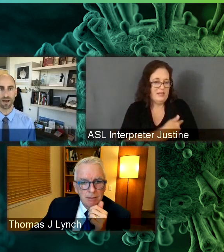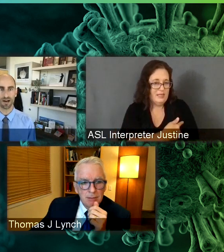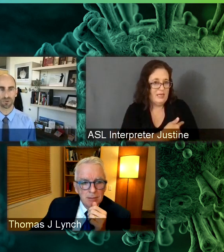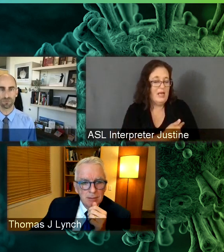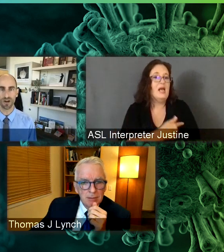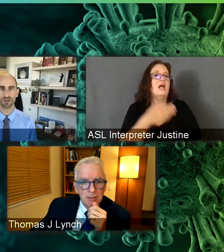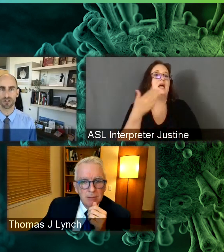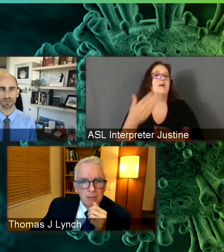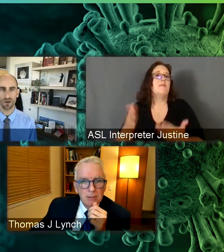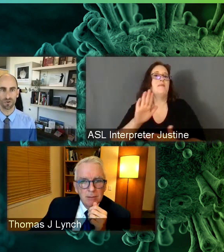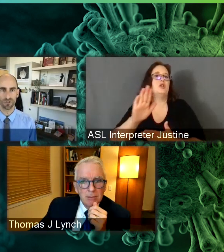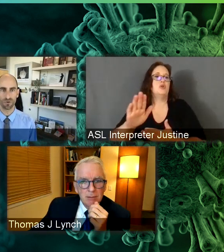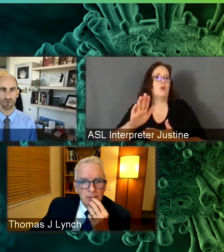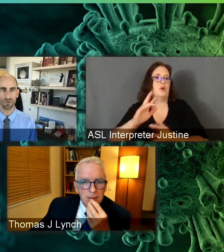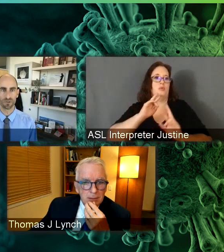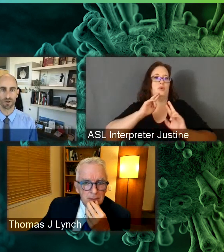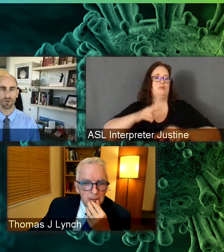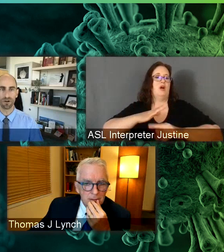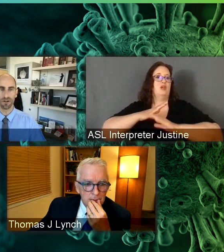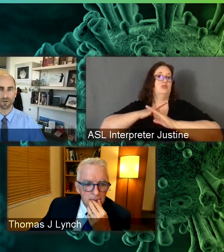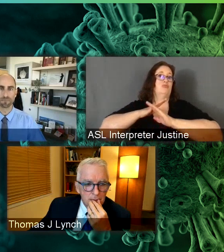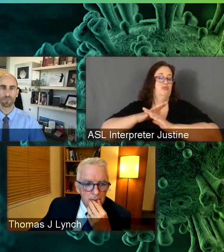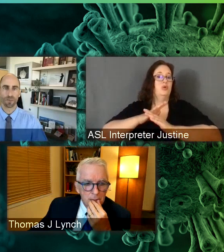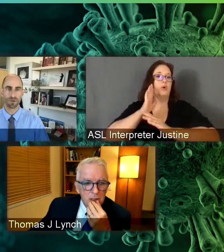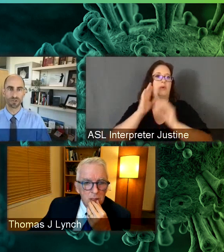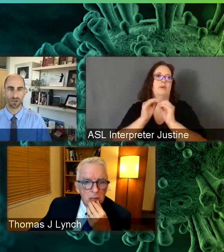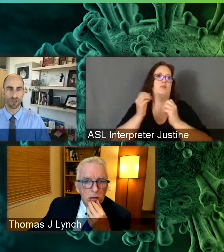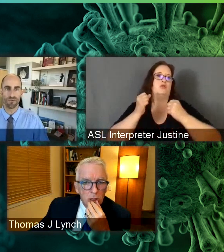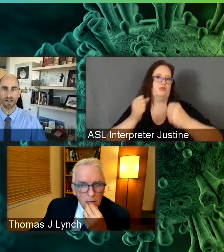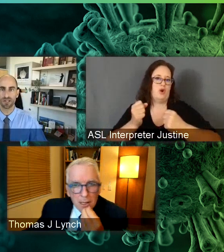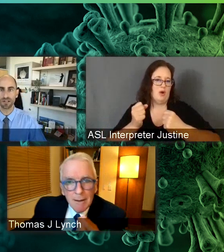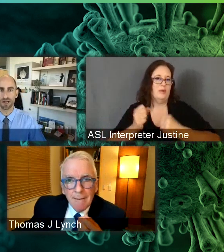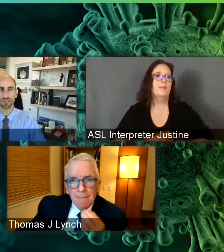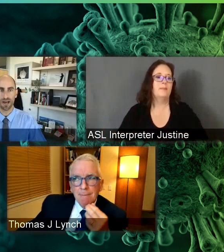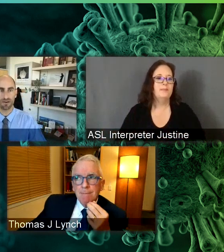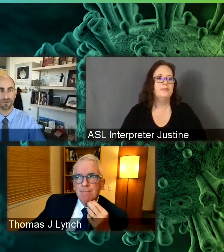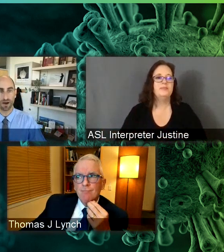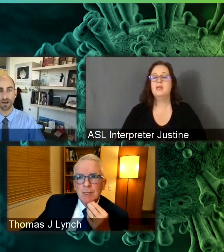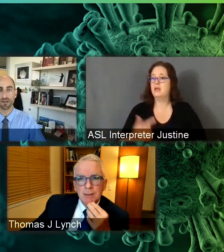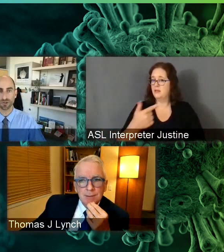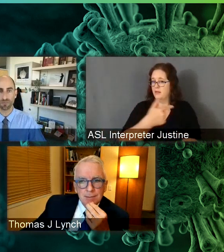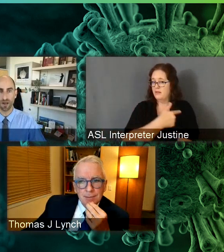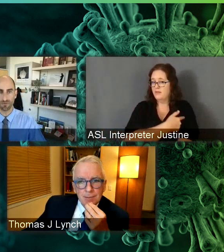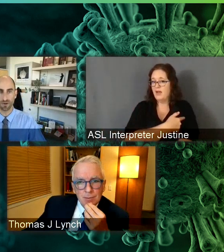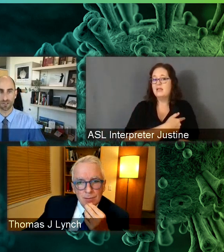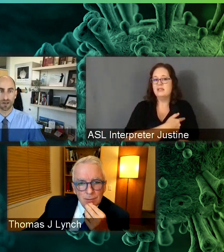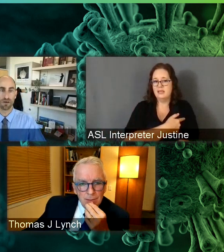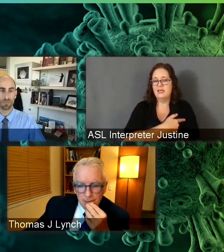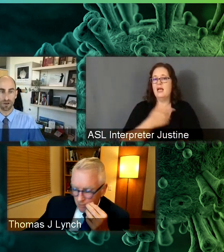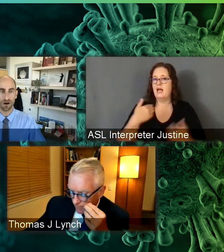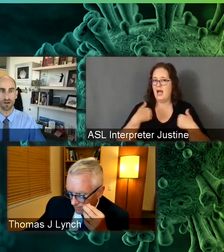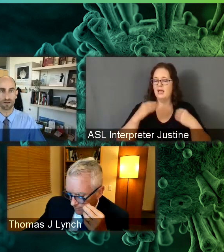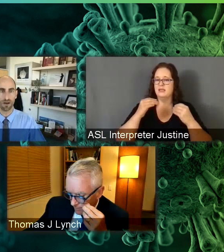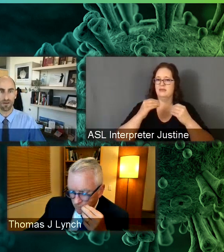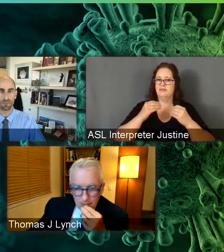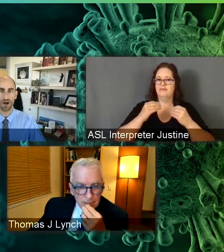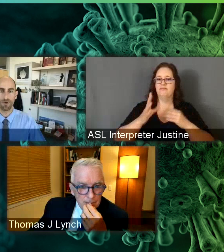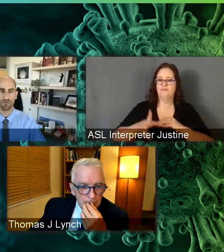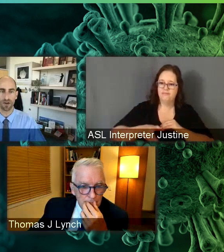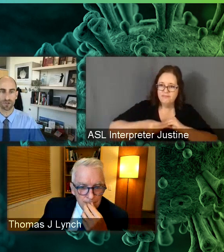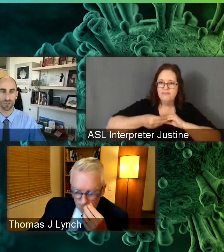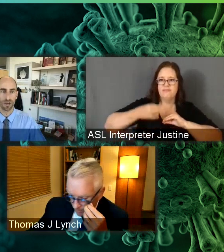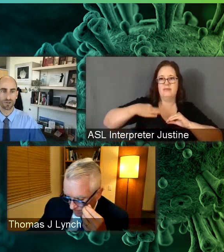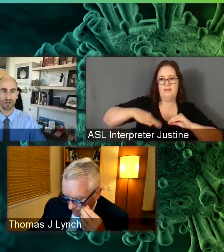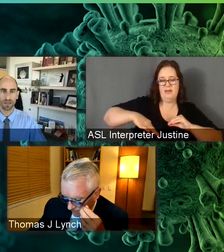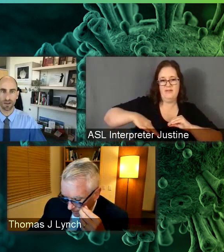and what the actual infection itself can do for boosting immunity. But certainly the vaccine does have additional benefits beyond the